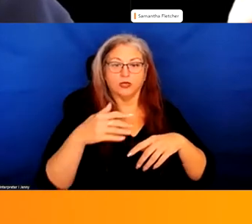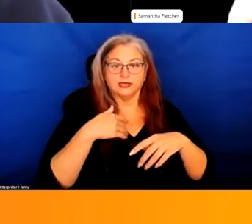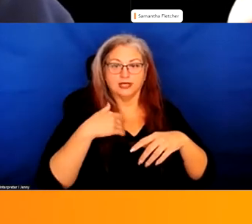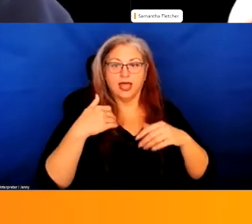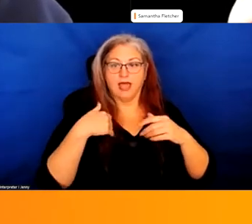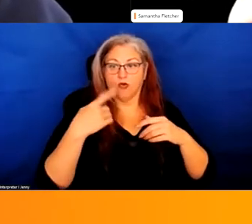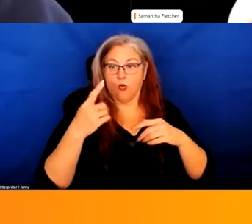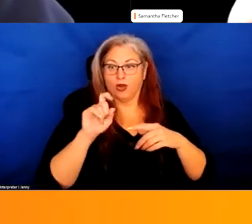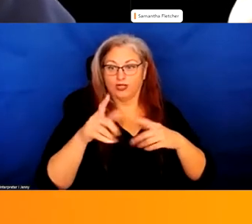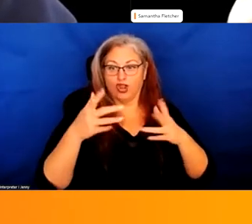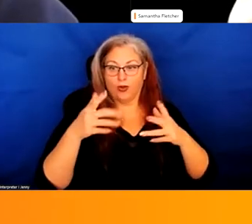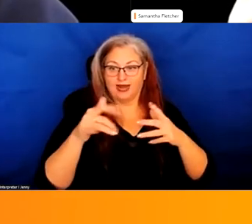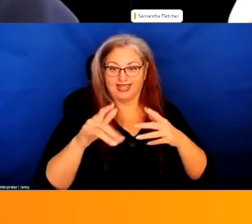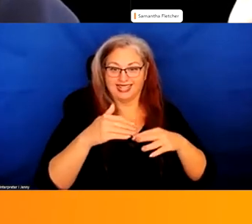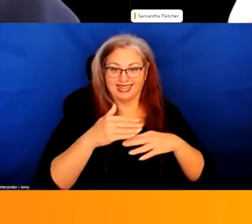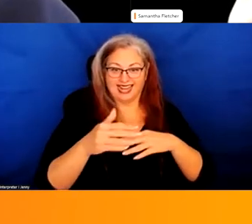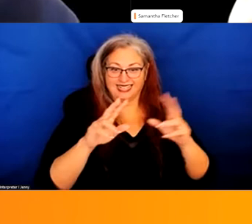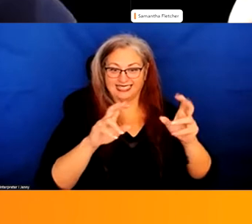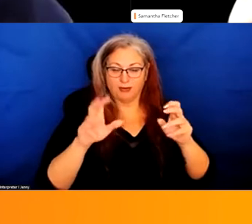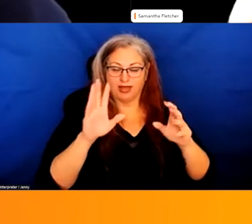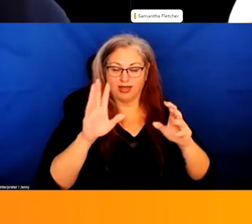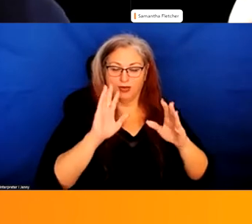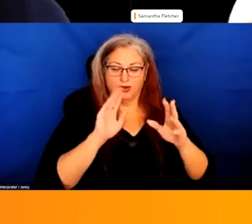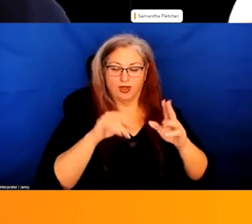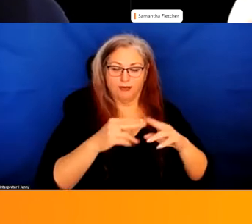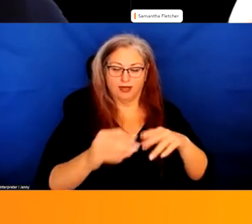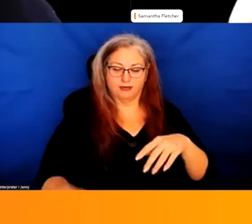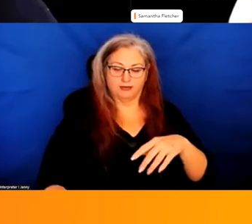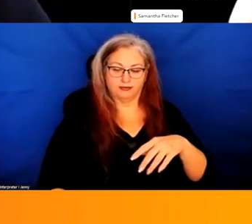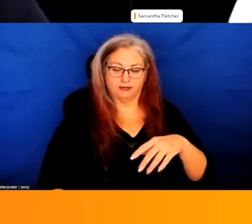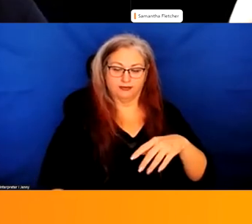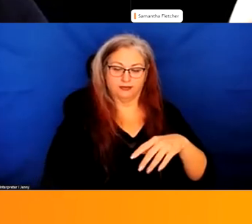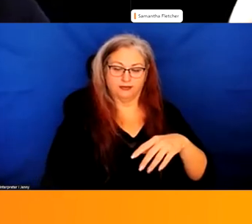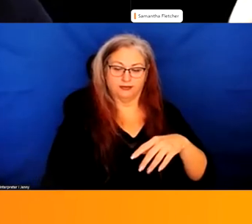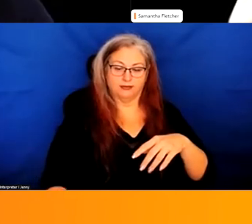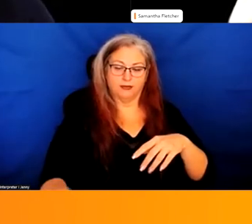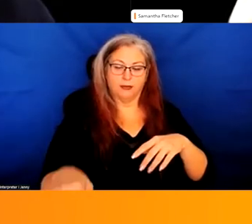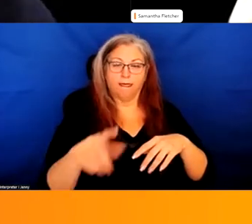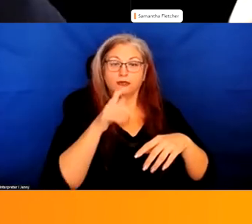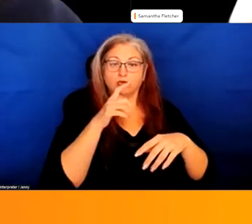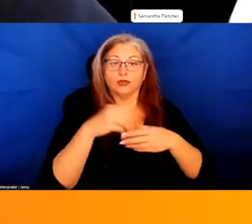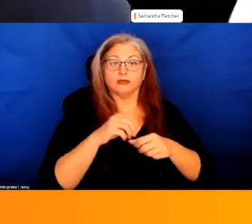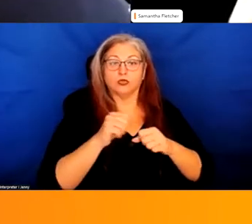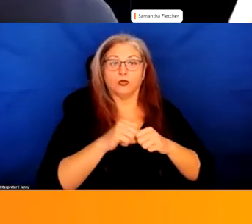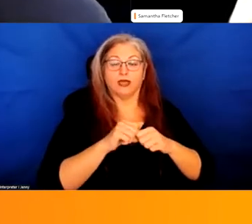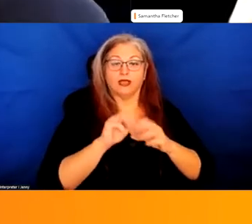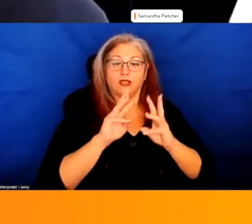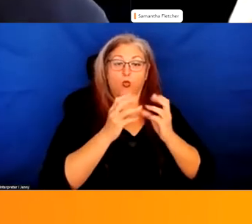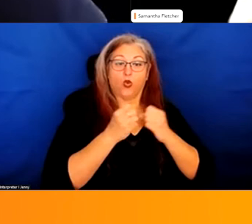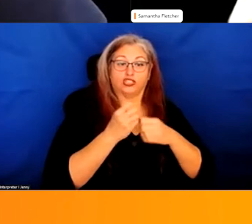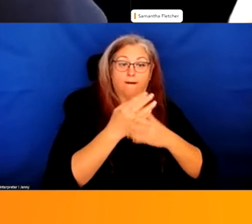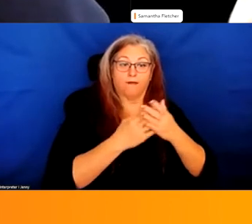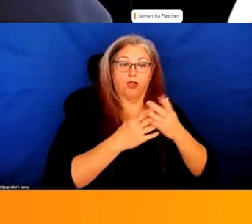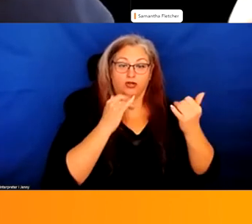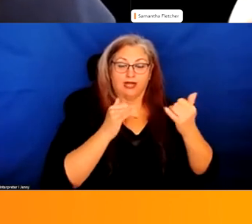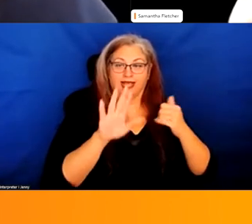one question, which is the next subject that I'm going to go into. For those of you who have been participating in the workshop piece of today, which